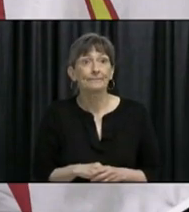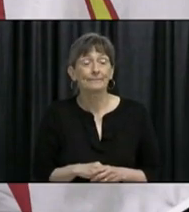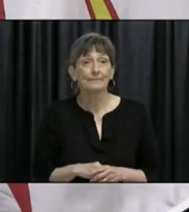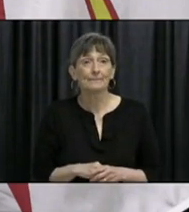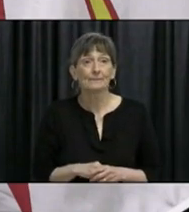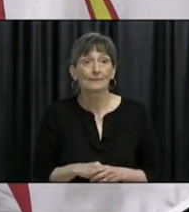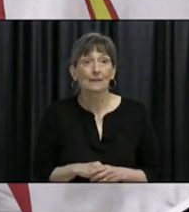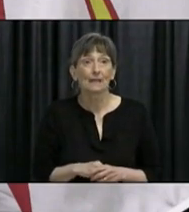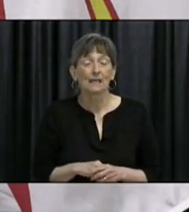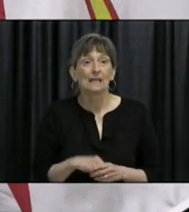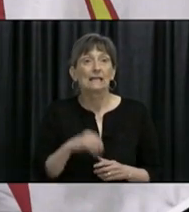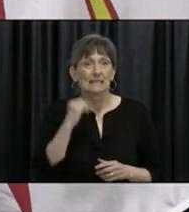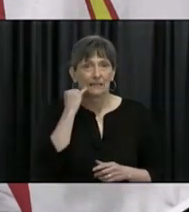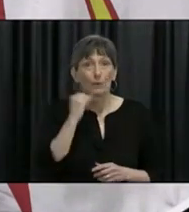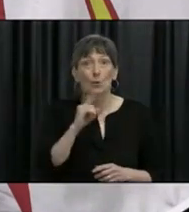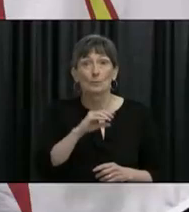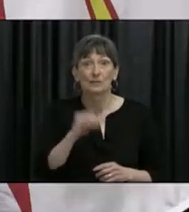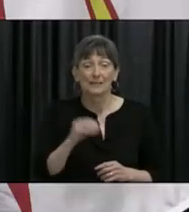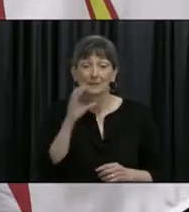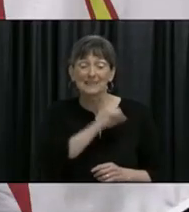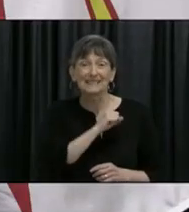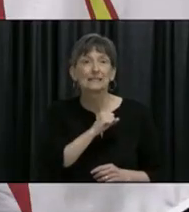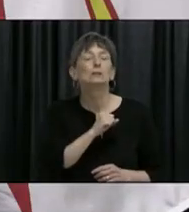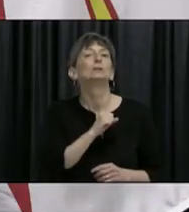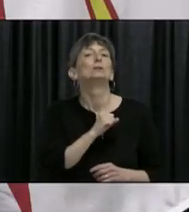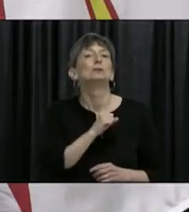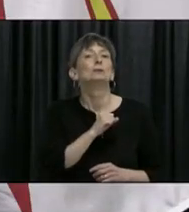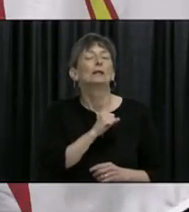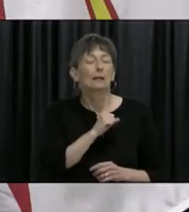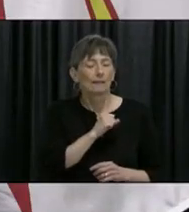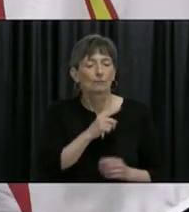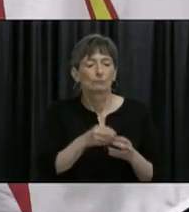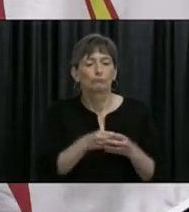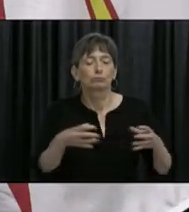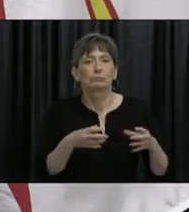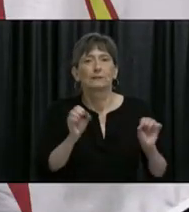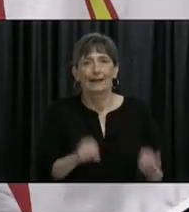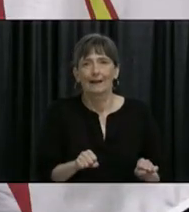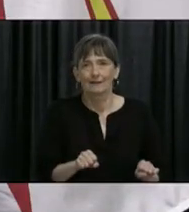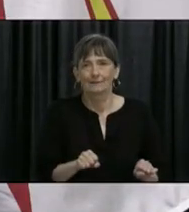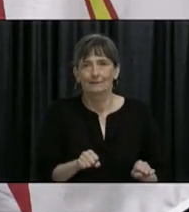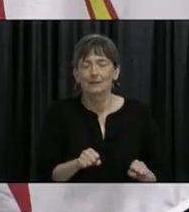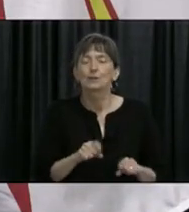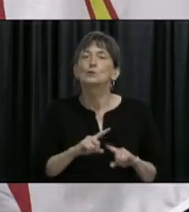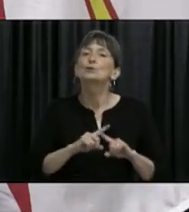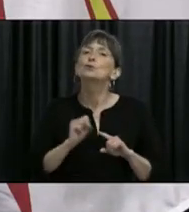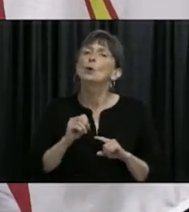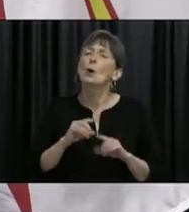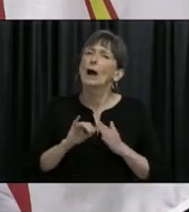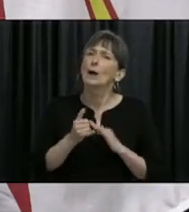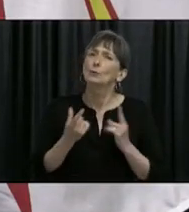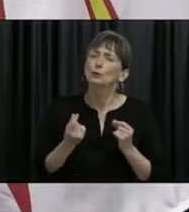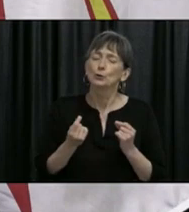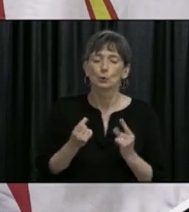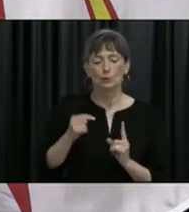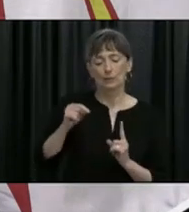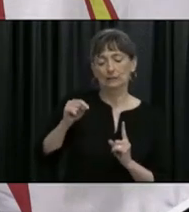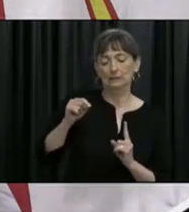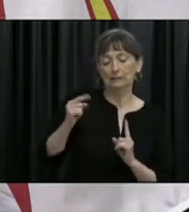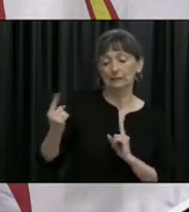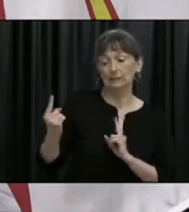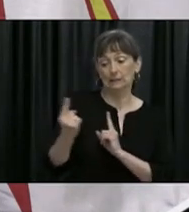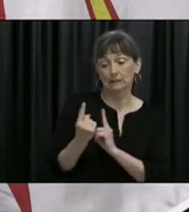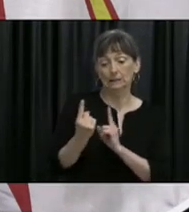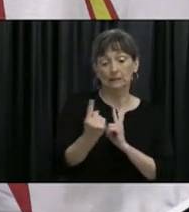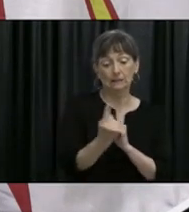terms of protecting you, is to give them breathing space. And the way we can actually do this is to reduce the number of contacts, the